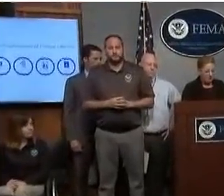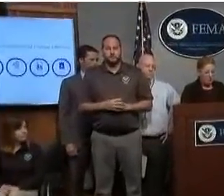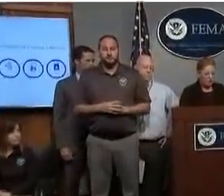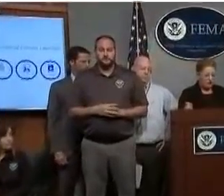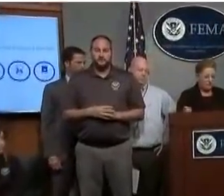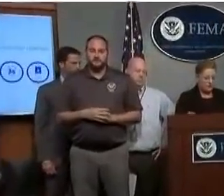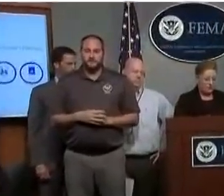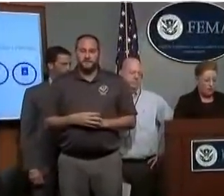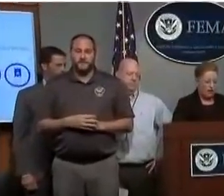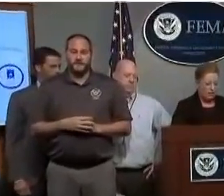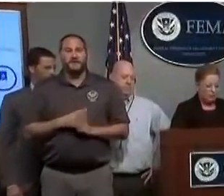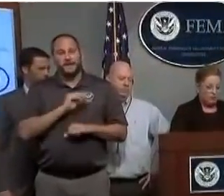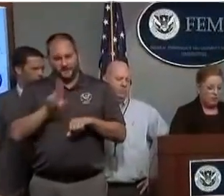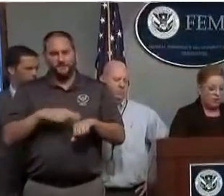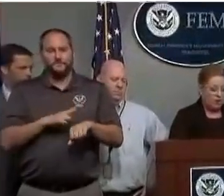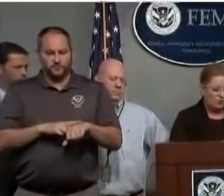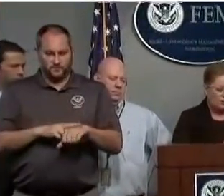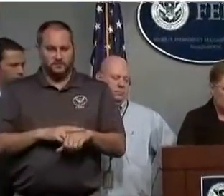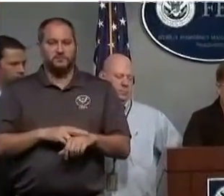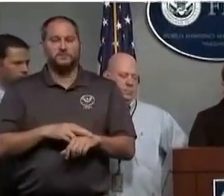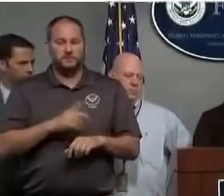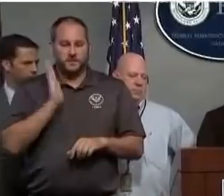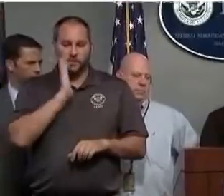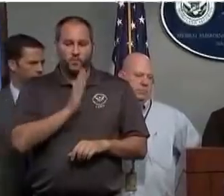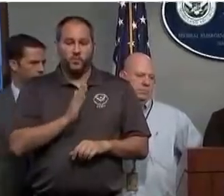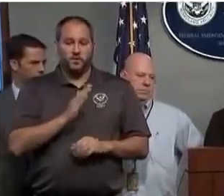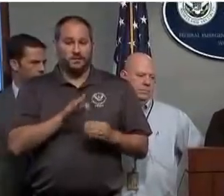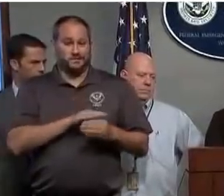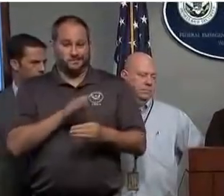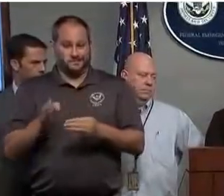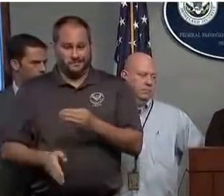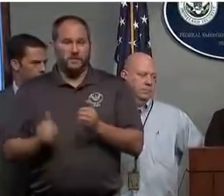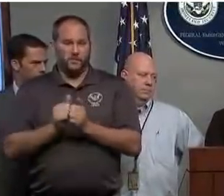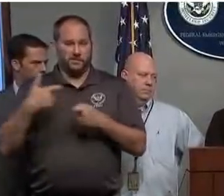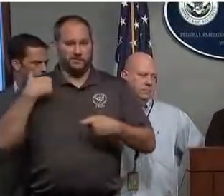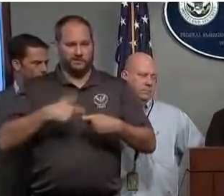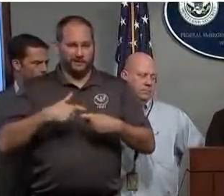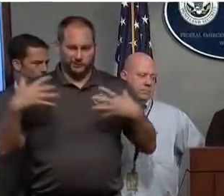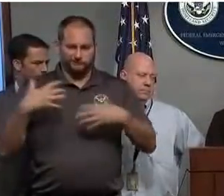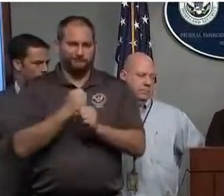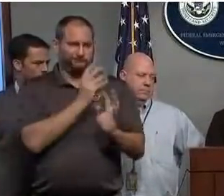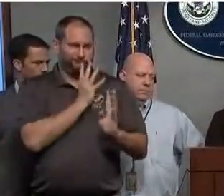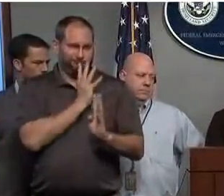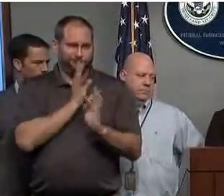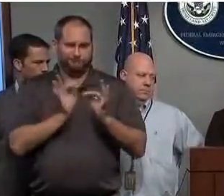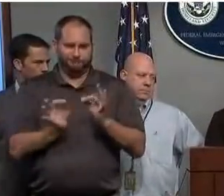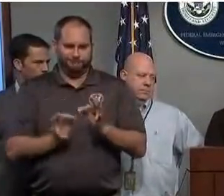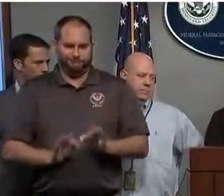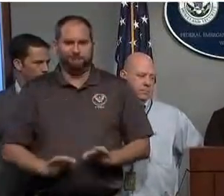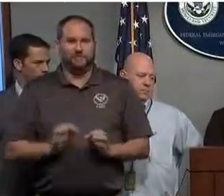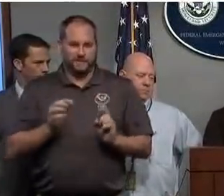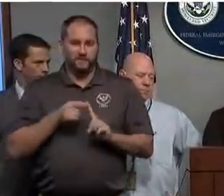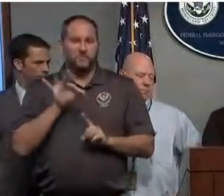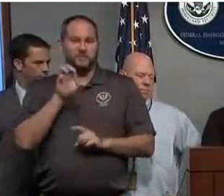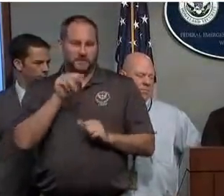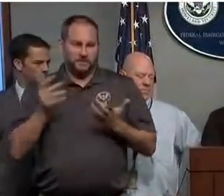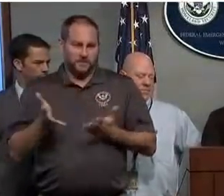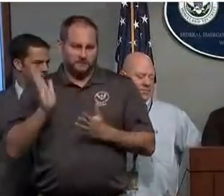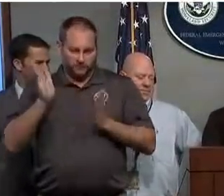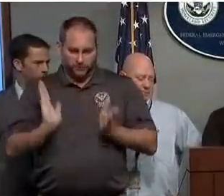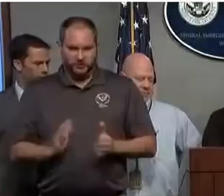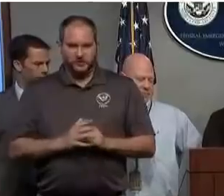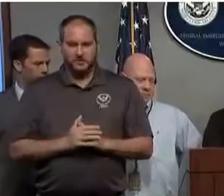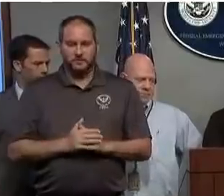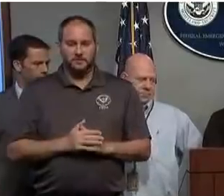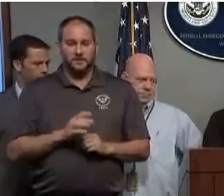and, of course, we will close with a Spanish-language update from our FEMA spokesperson, Daniel Yargis. Also available